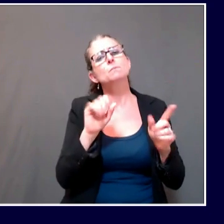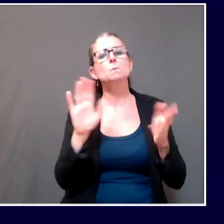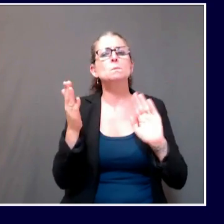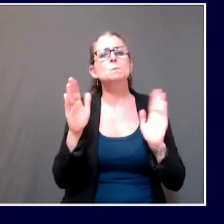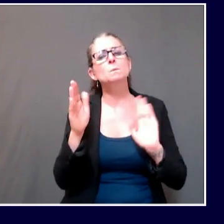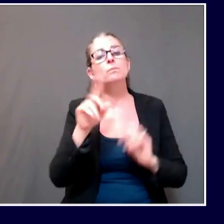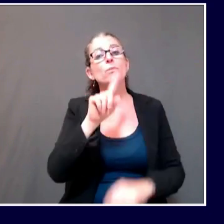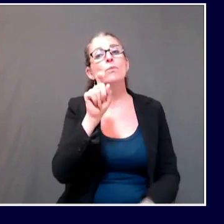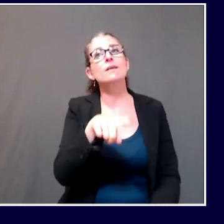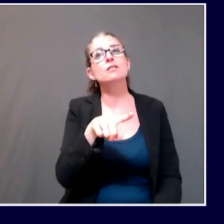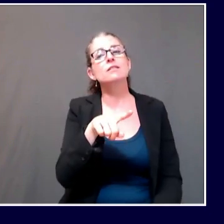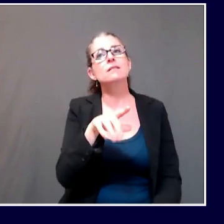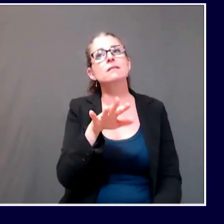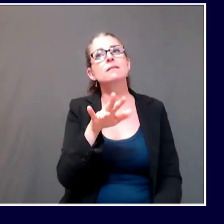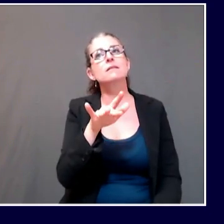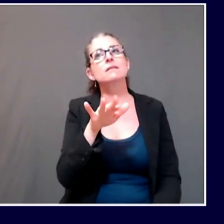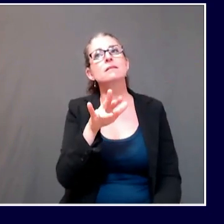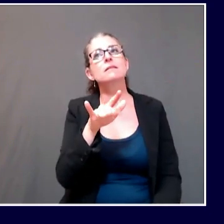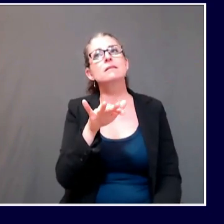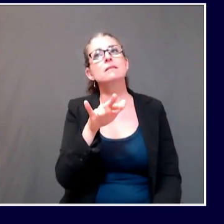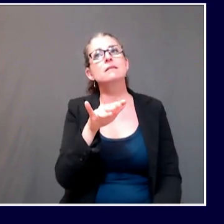virtue of their being incarcerated?